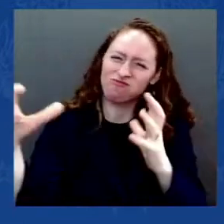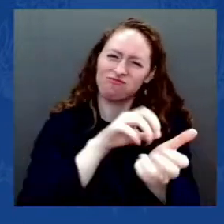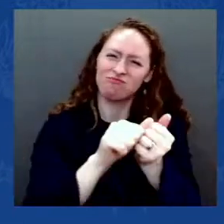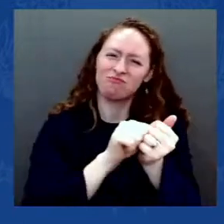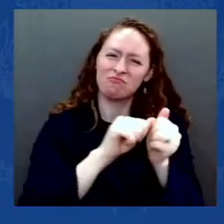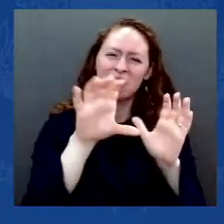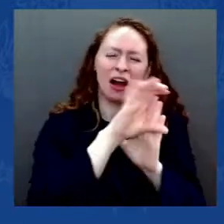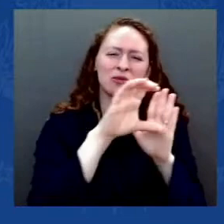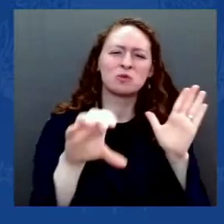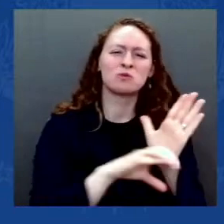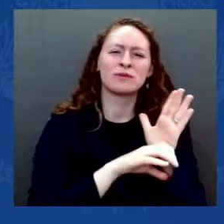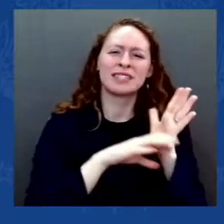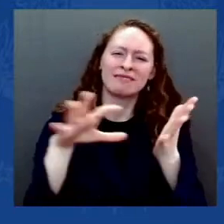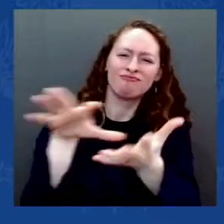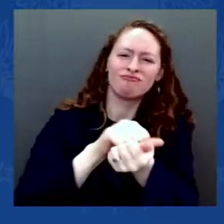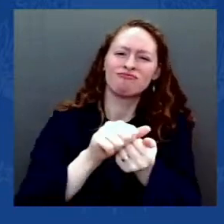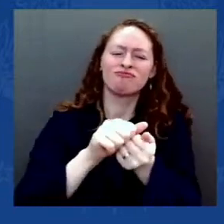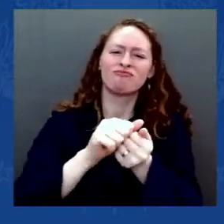past isn't buried.